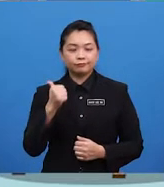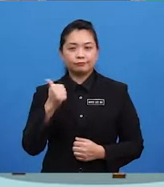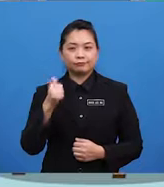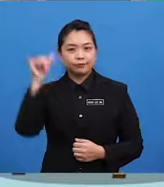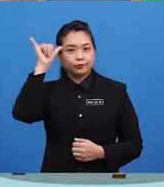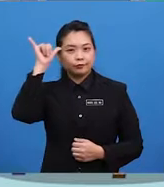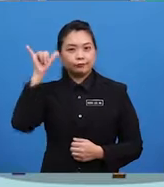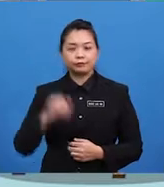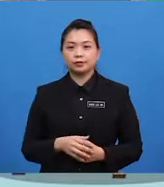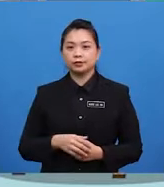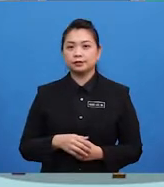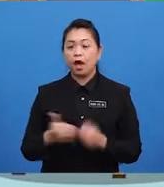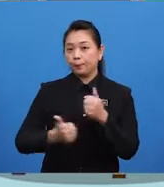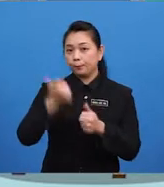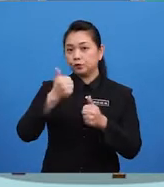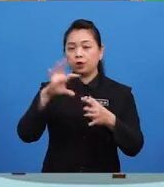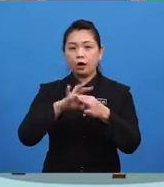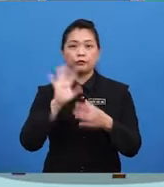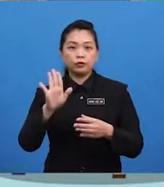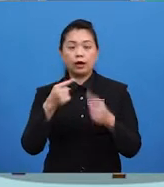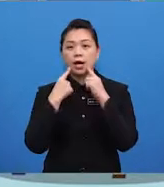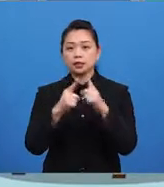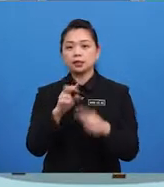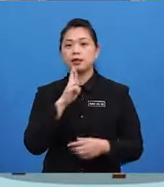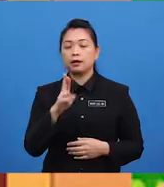it. And most of your answers are correct.